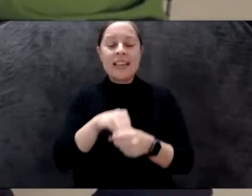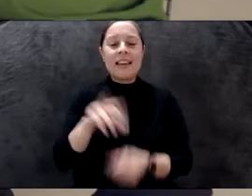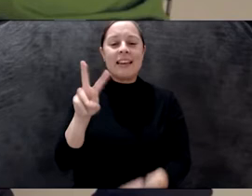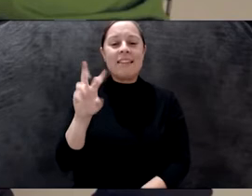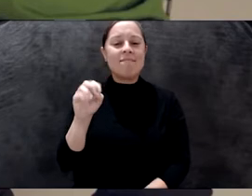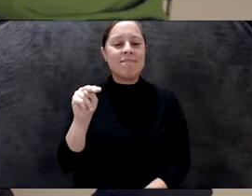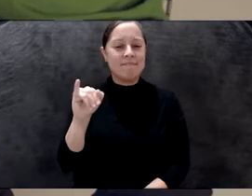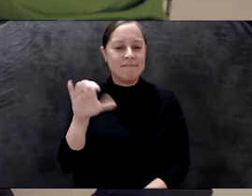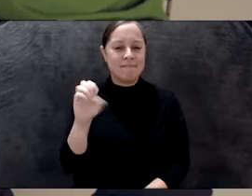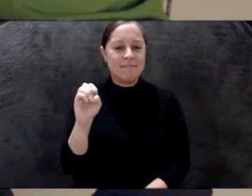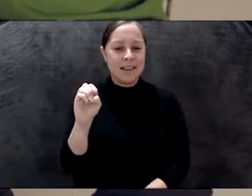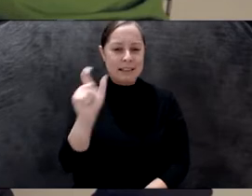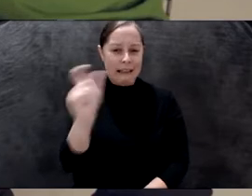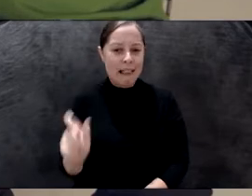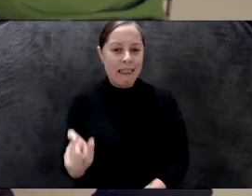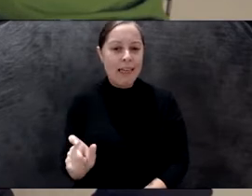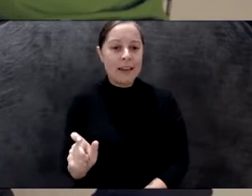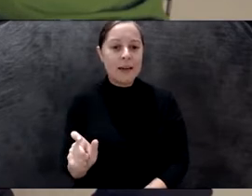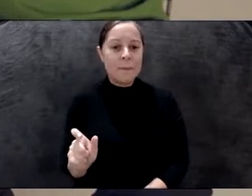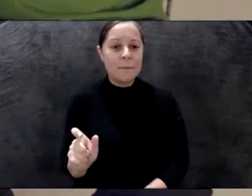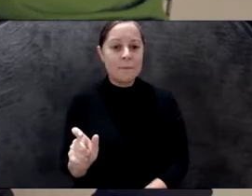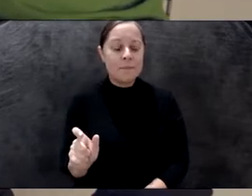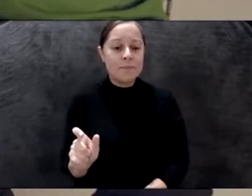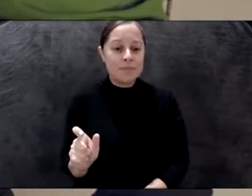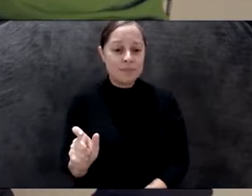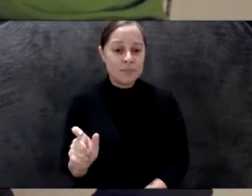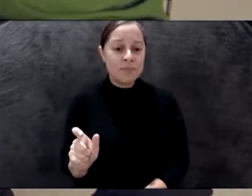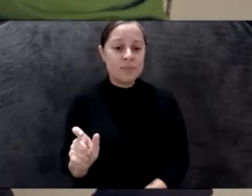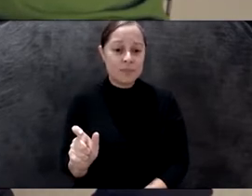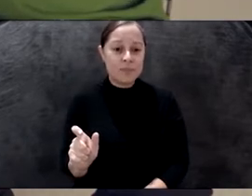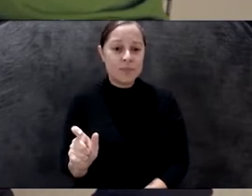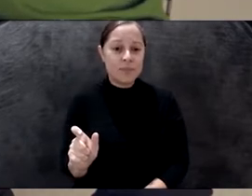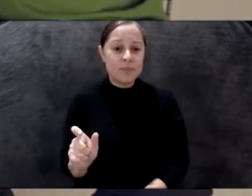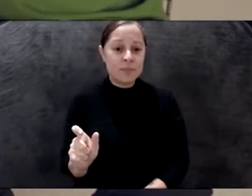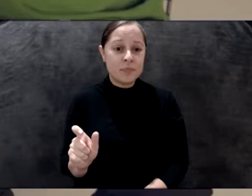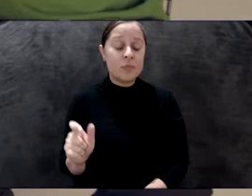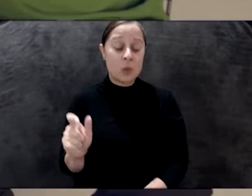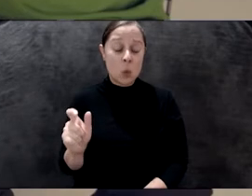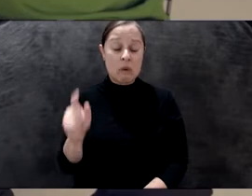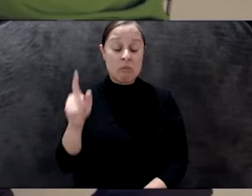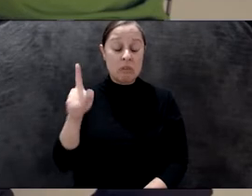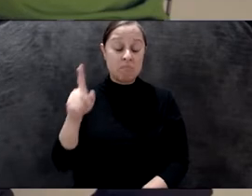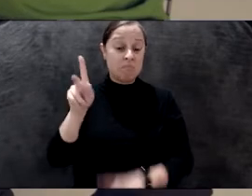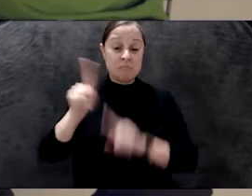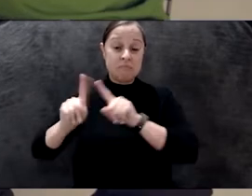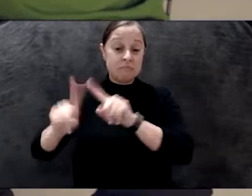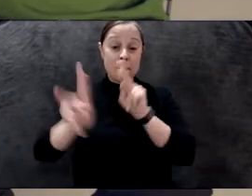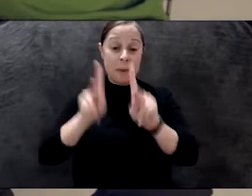actually Olafur Eliasson and I, together with Stefano Boeri, Molly Nespit, and others, were teaching at the UAAF in, in Venezia,